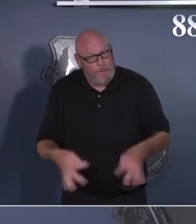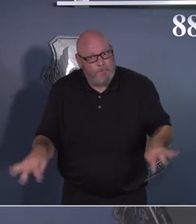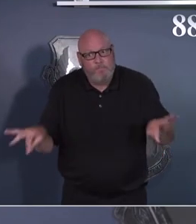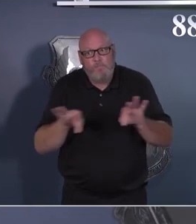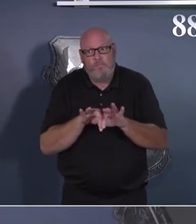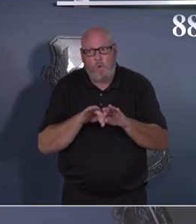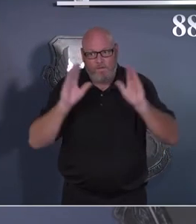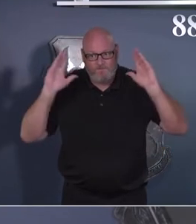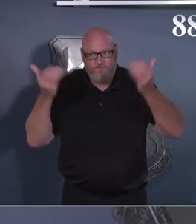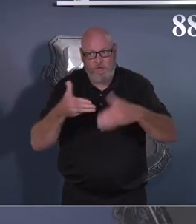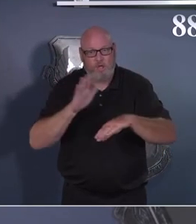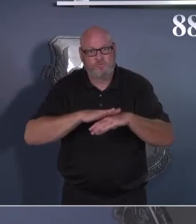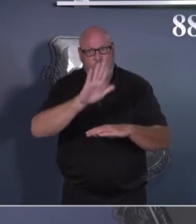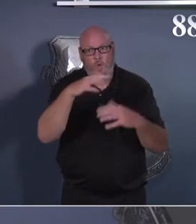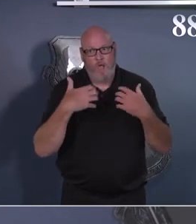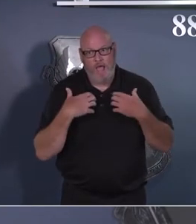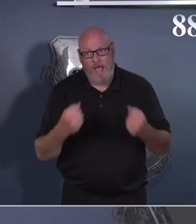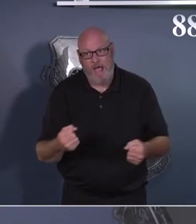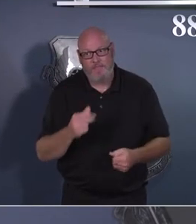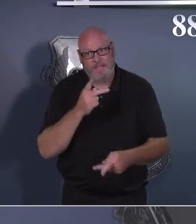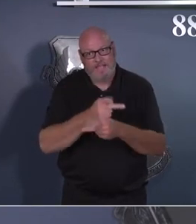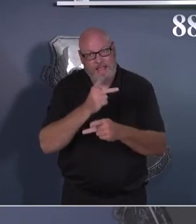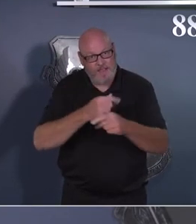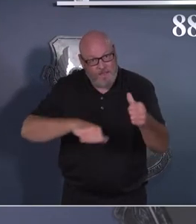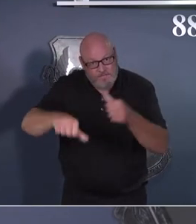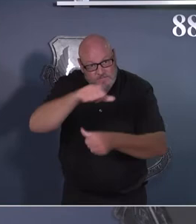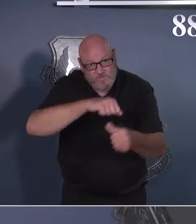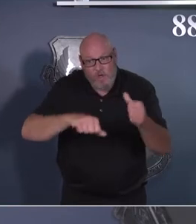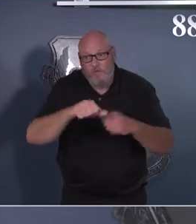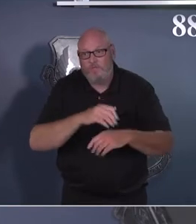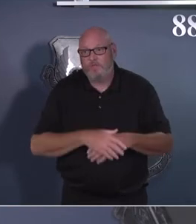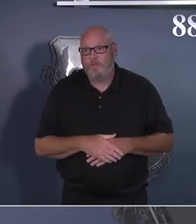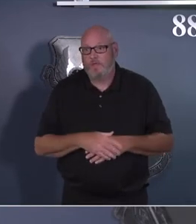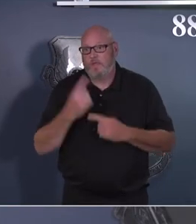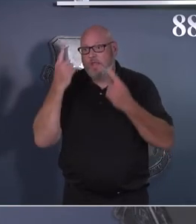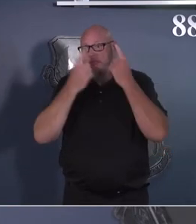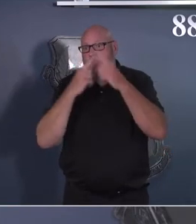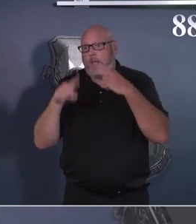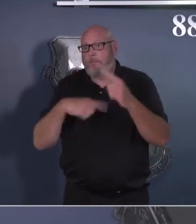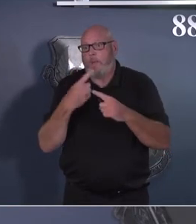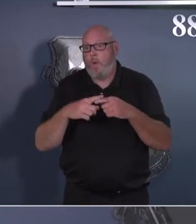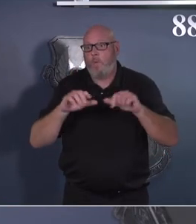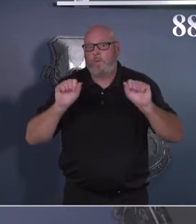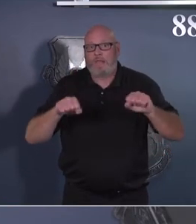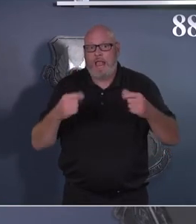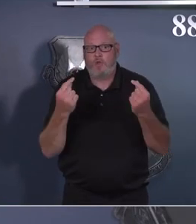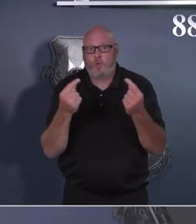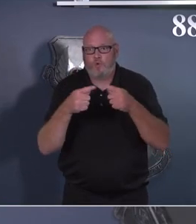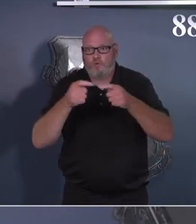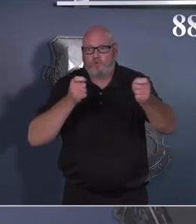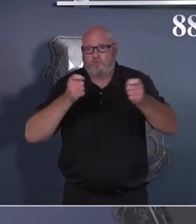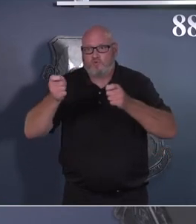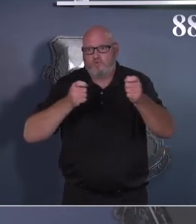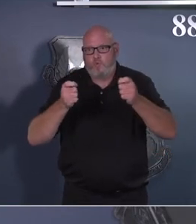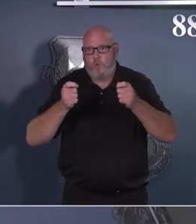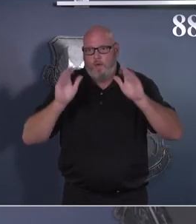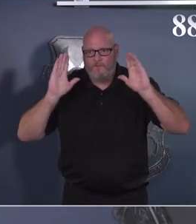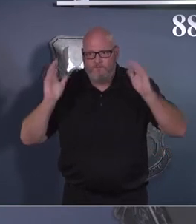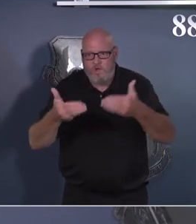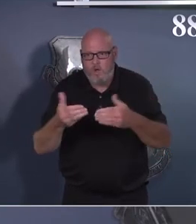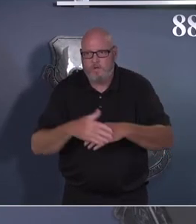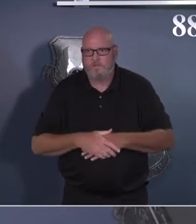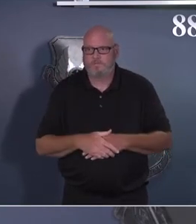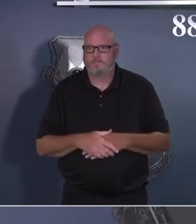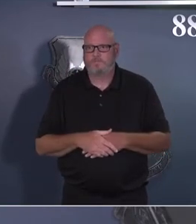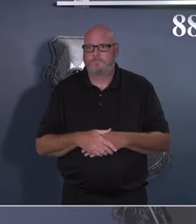Thinking about the things that you can control and not focusing on the things that you can't control. When you focus on those things you can't control, it drives